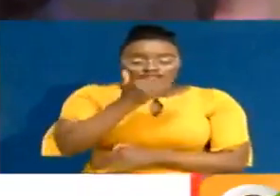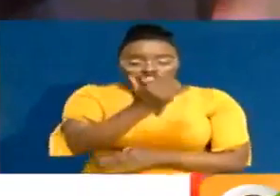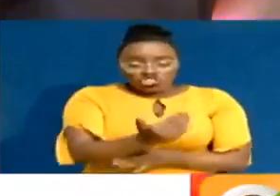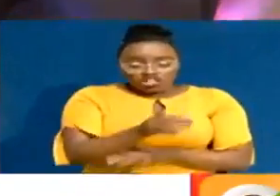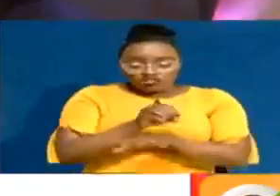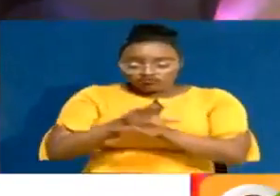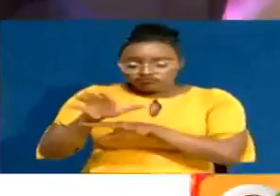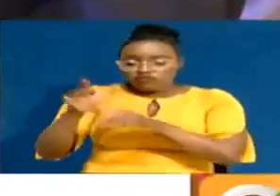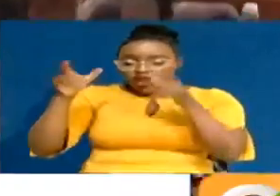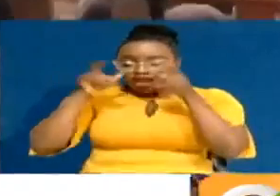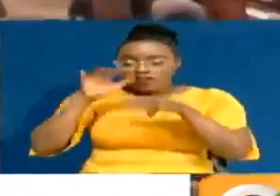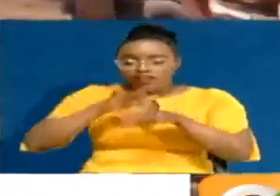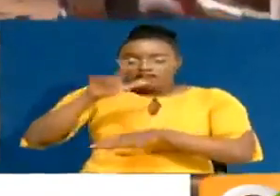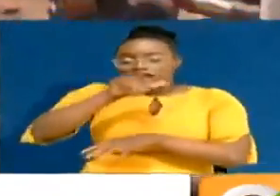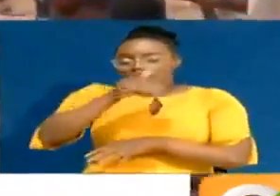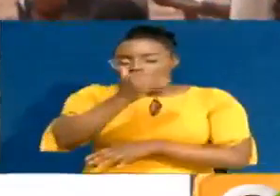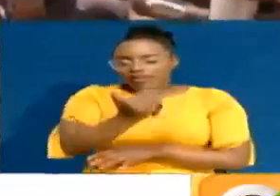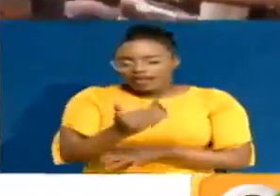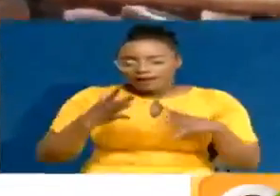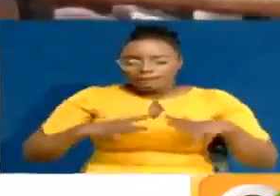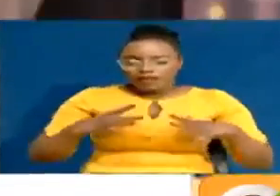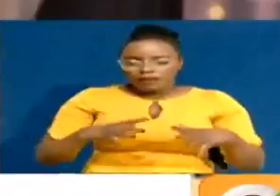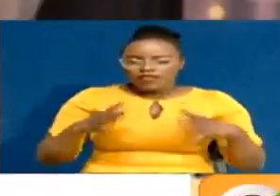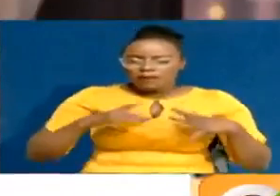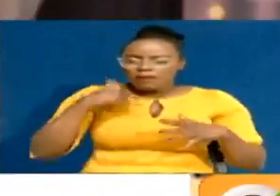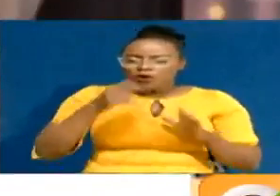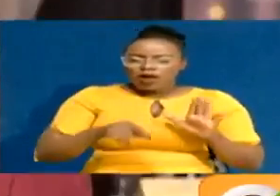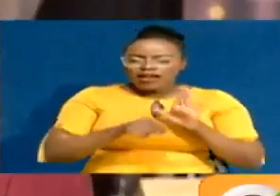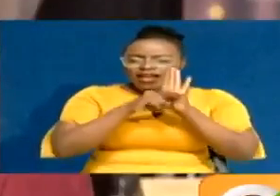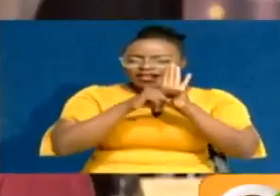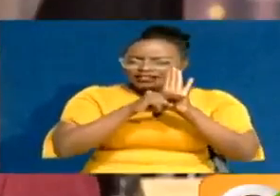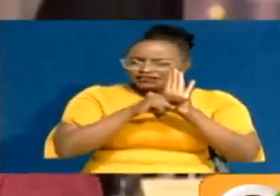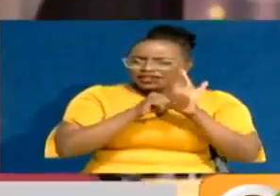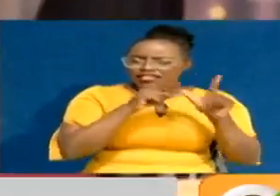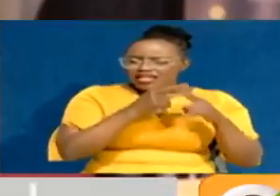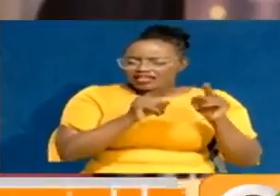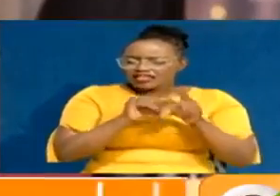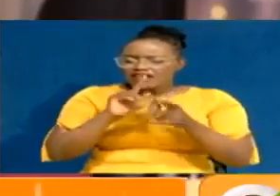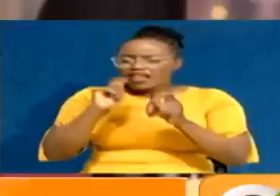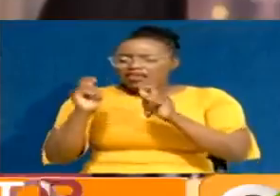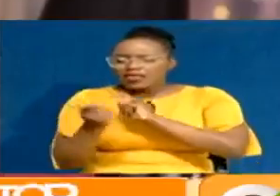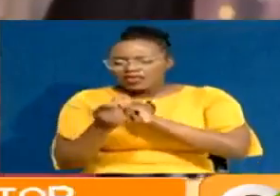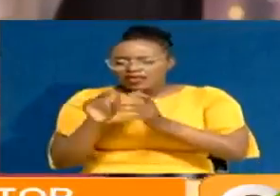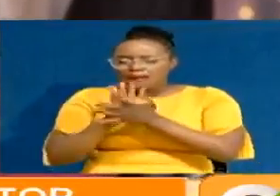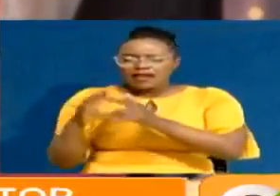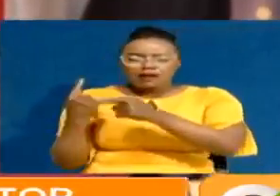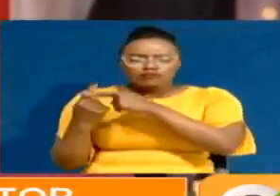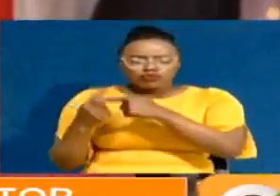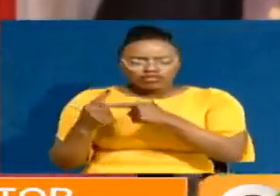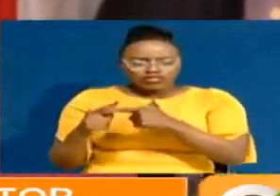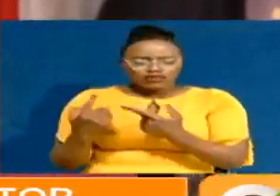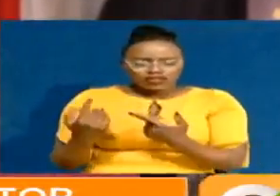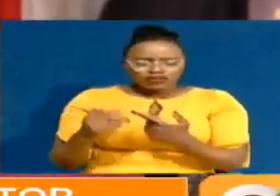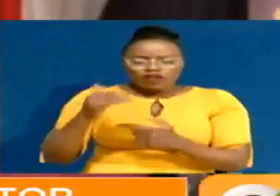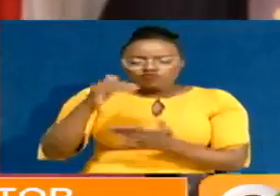transmission and infections among younger people. People who are negative start of the year and turn positive end of the year are